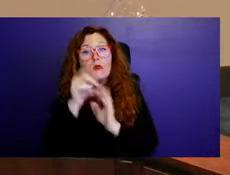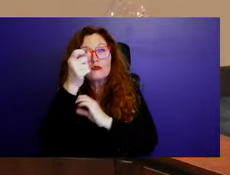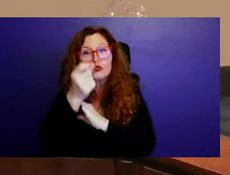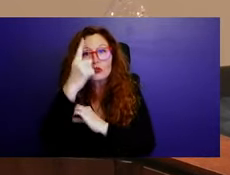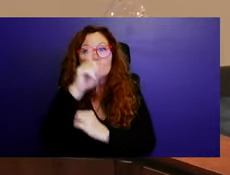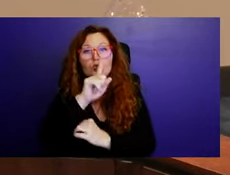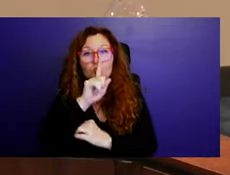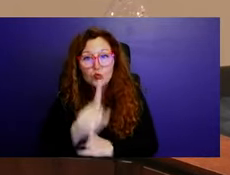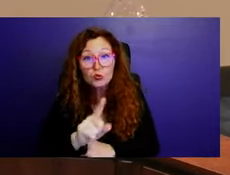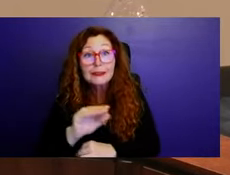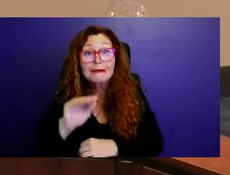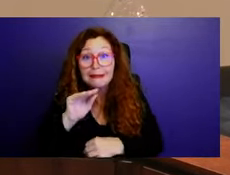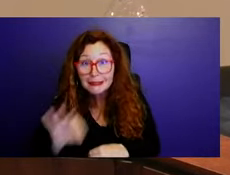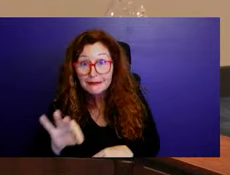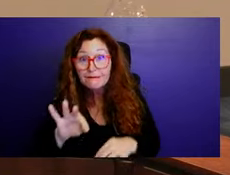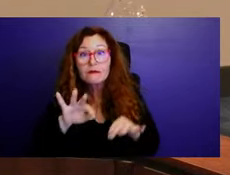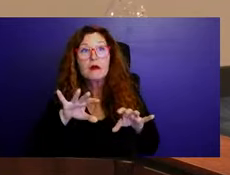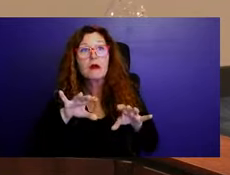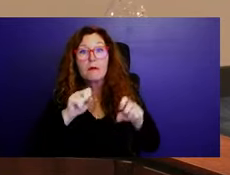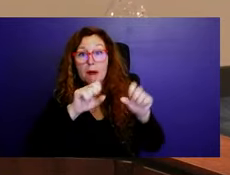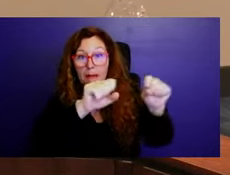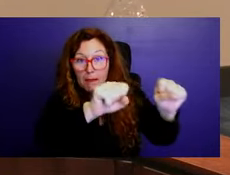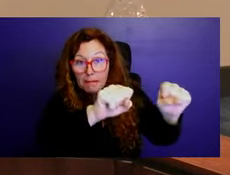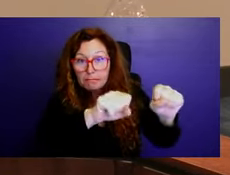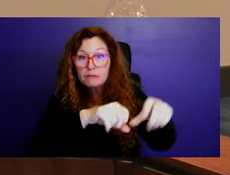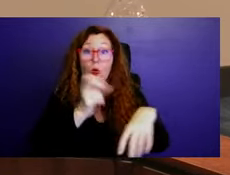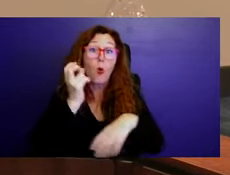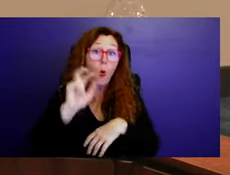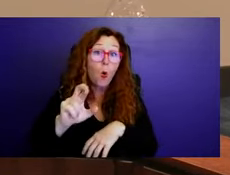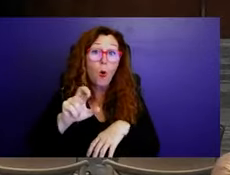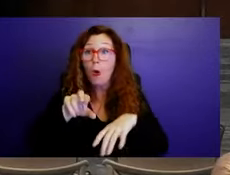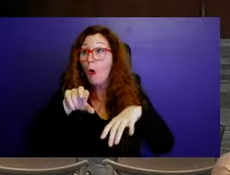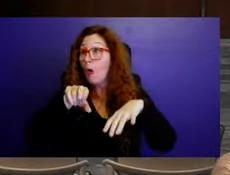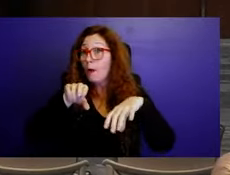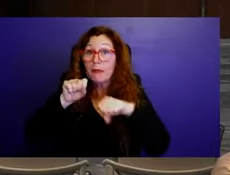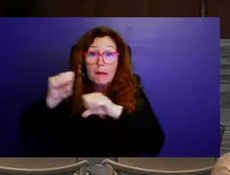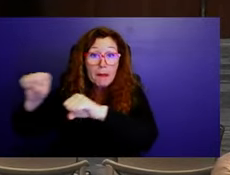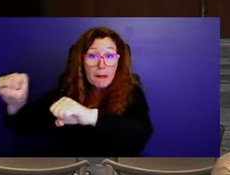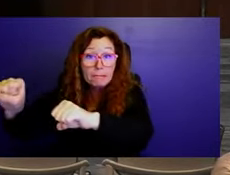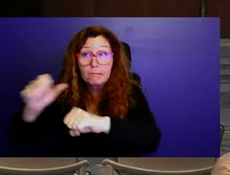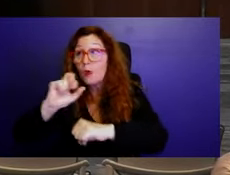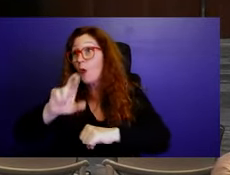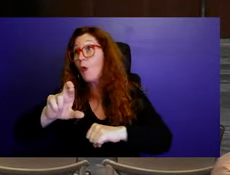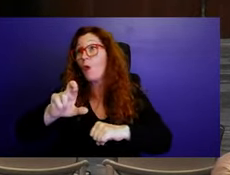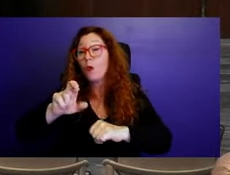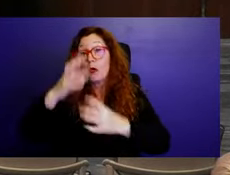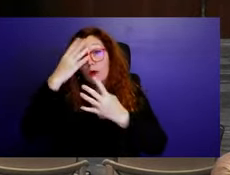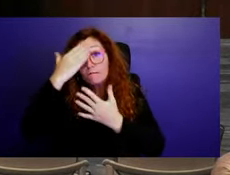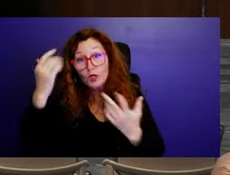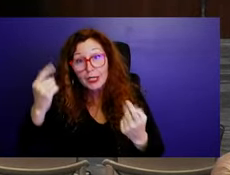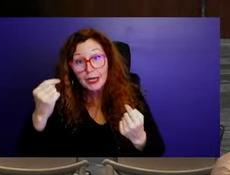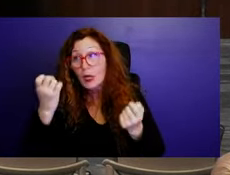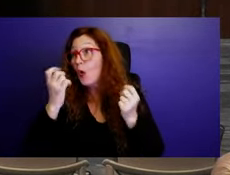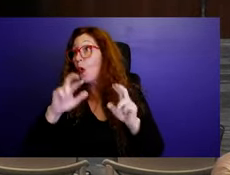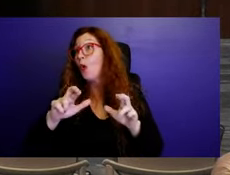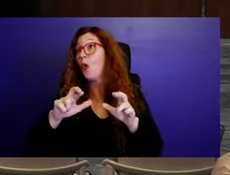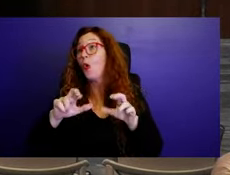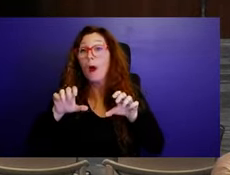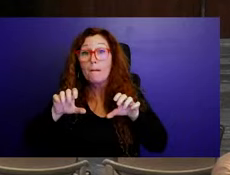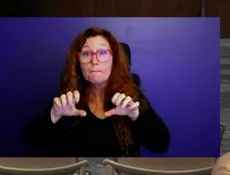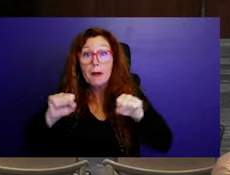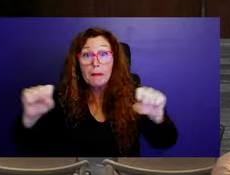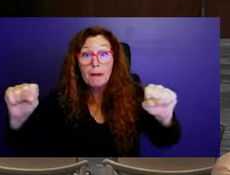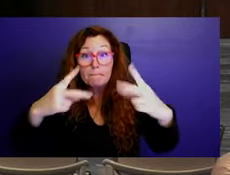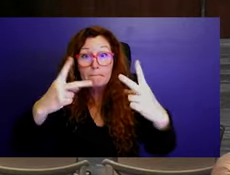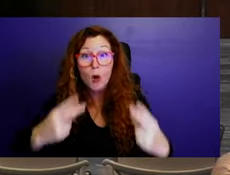and income versus cost. Right. Right. And I think I would reserve the rest of my question